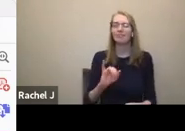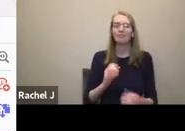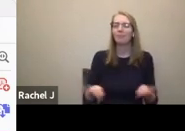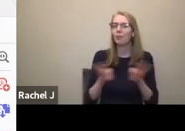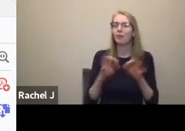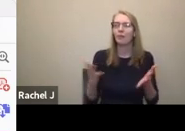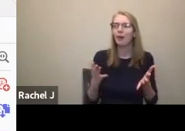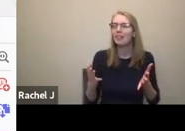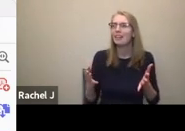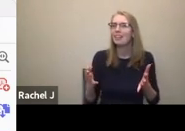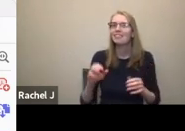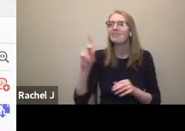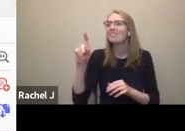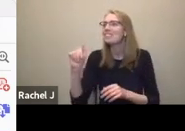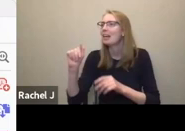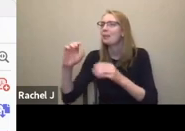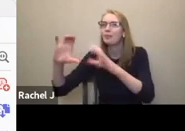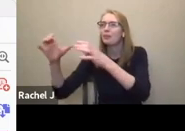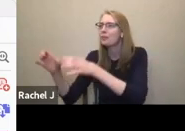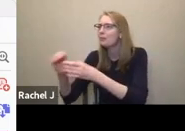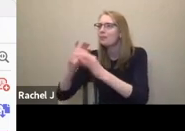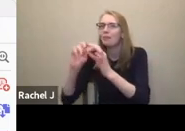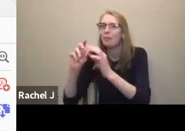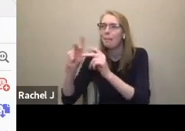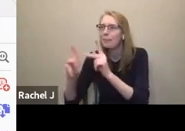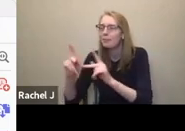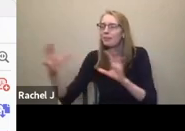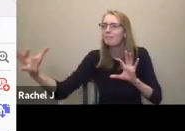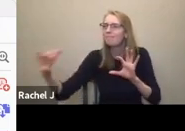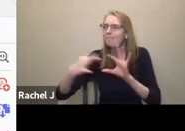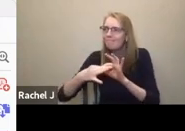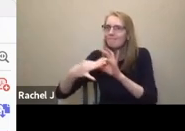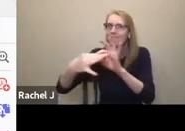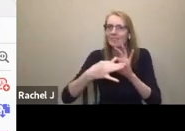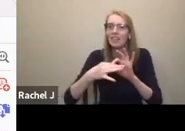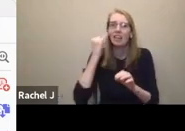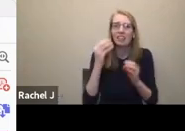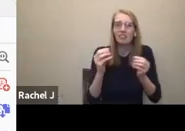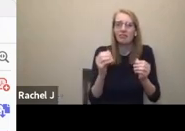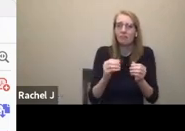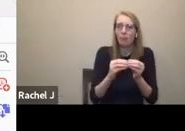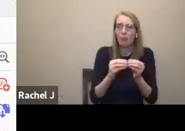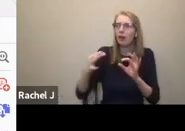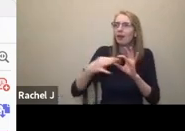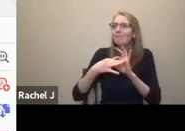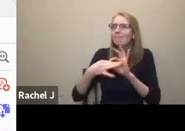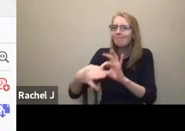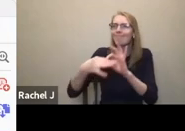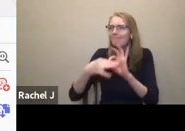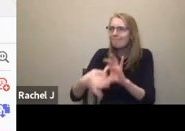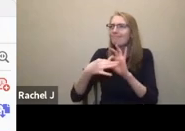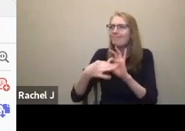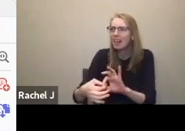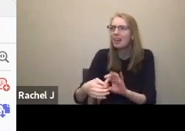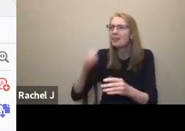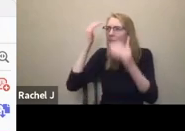members of your constituency groups, the easier this stuff becomes to navigate. Like I know now that my colleague comes with XYZ and I'm not